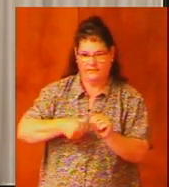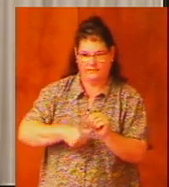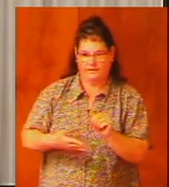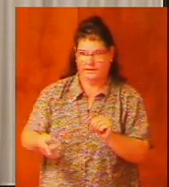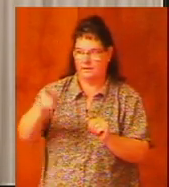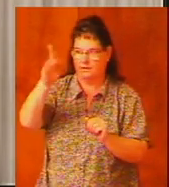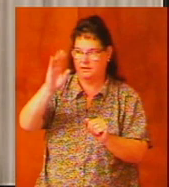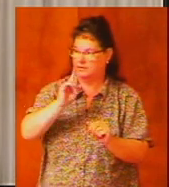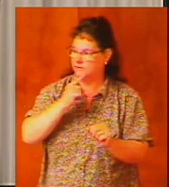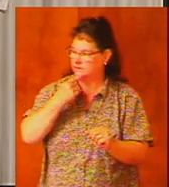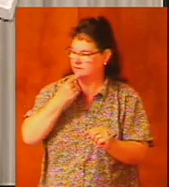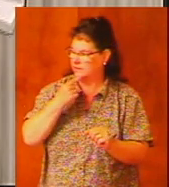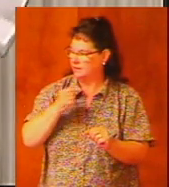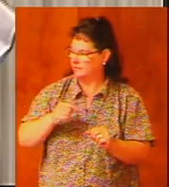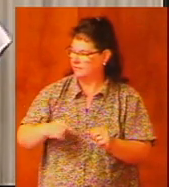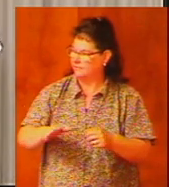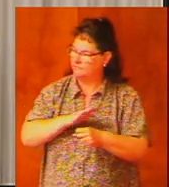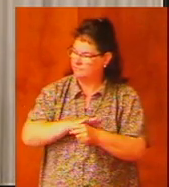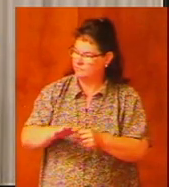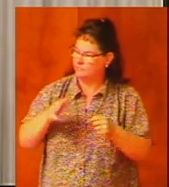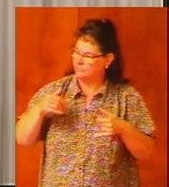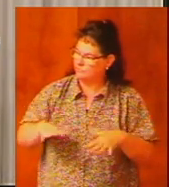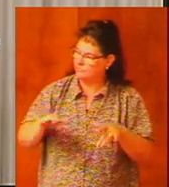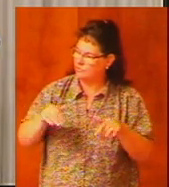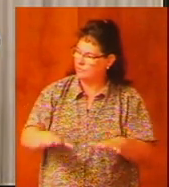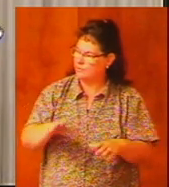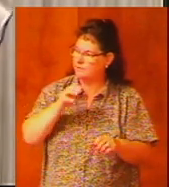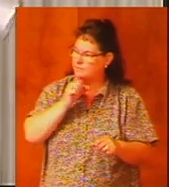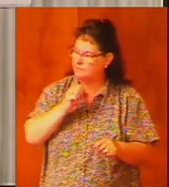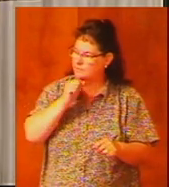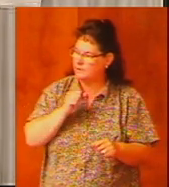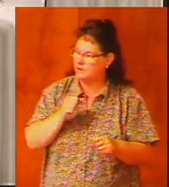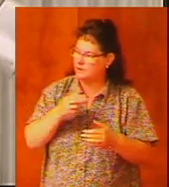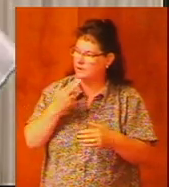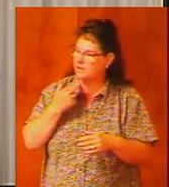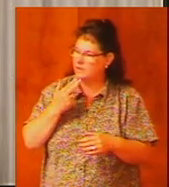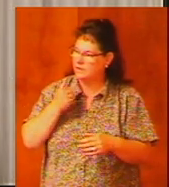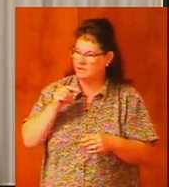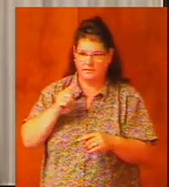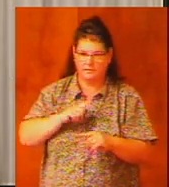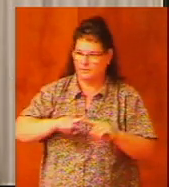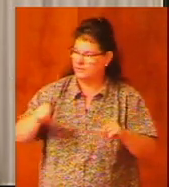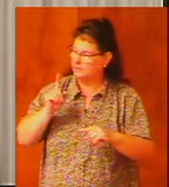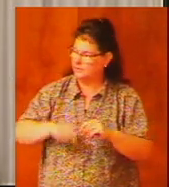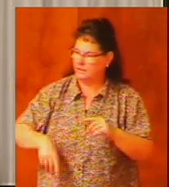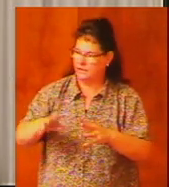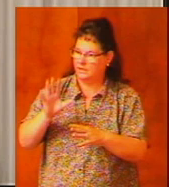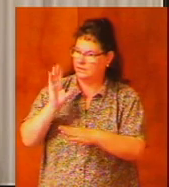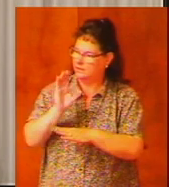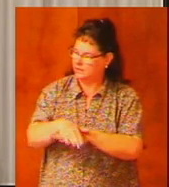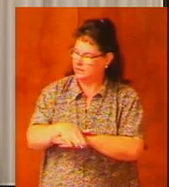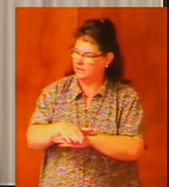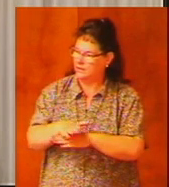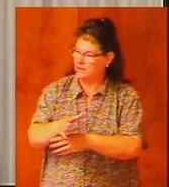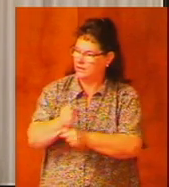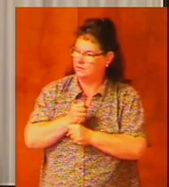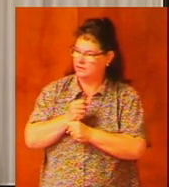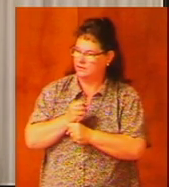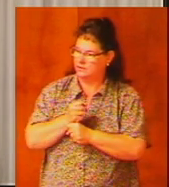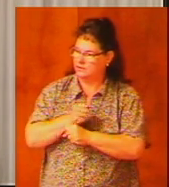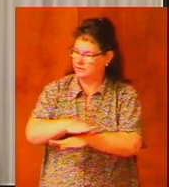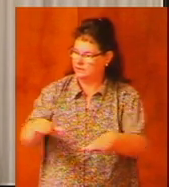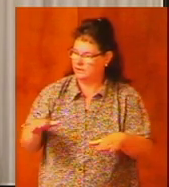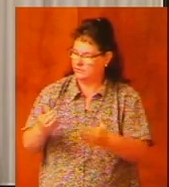said it would be, a land flowing with milk and honey, we can't take the land. There's walls